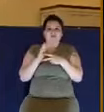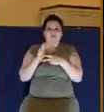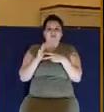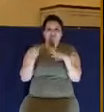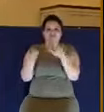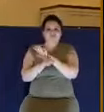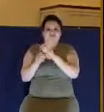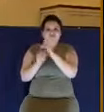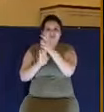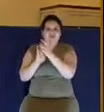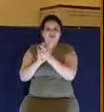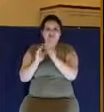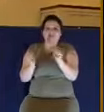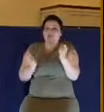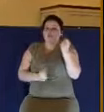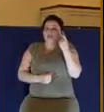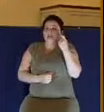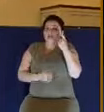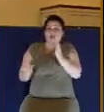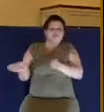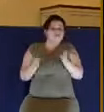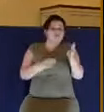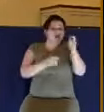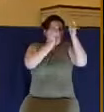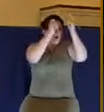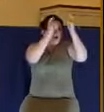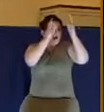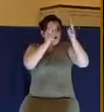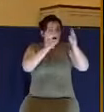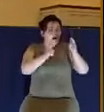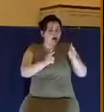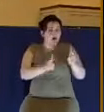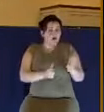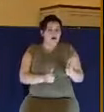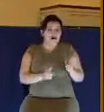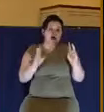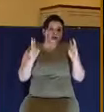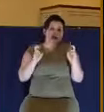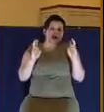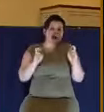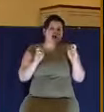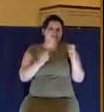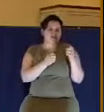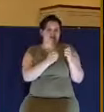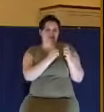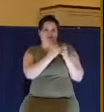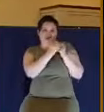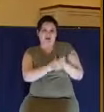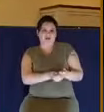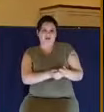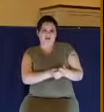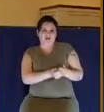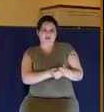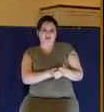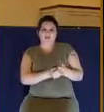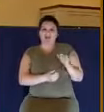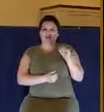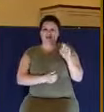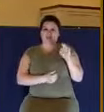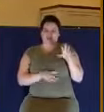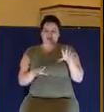you can obey all of the laws, quote unquote, but if you have this spirit,